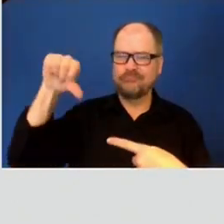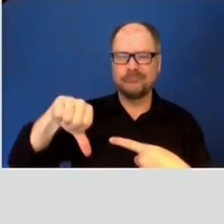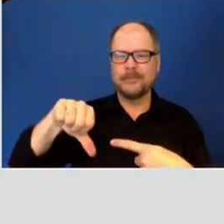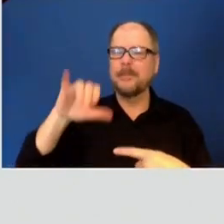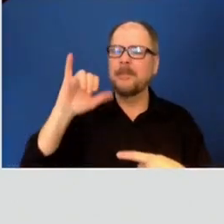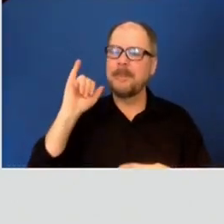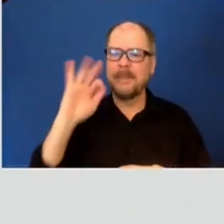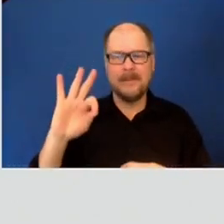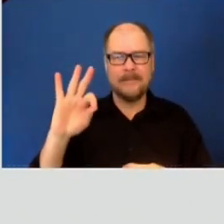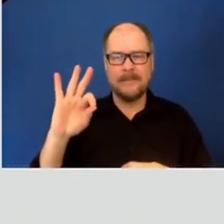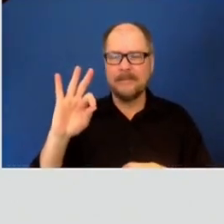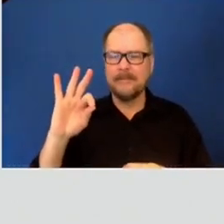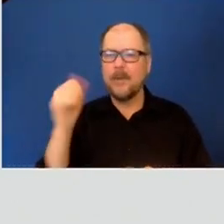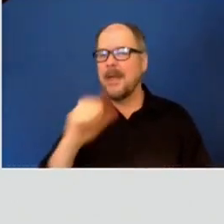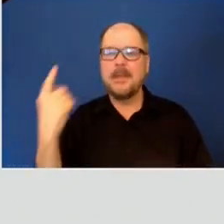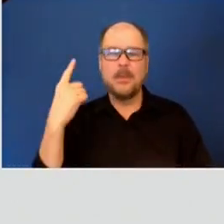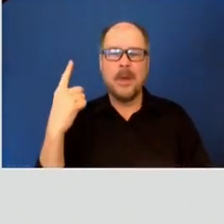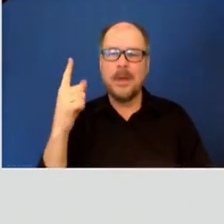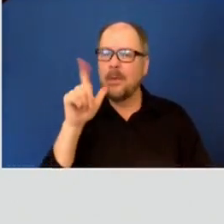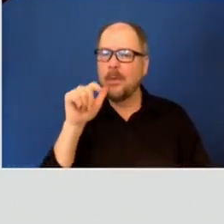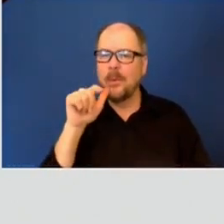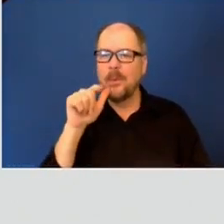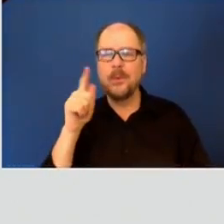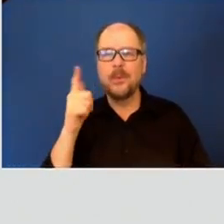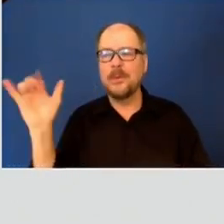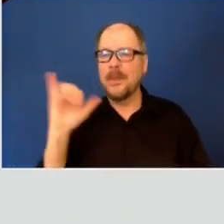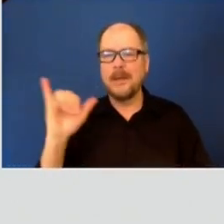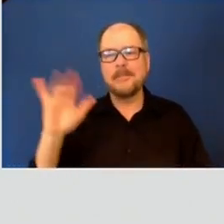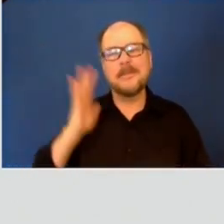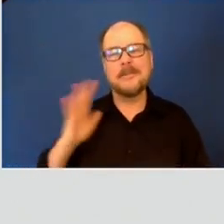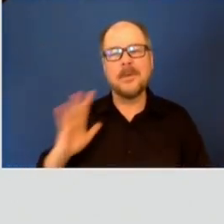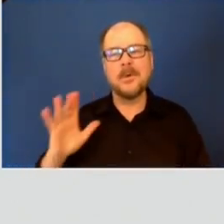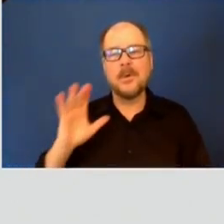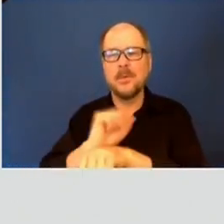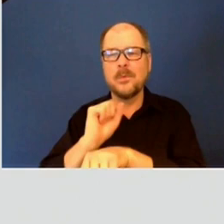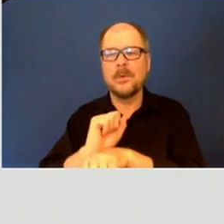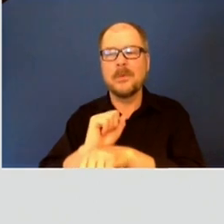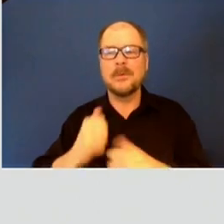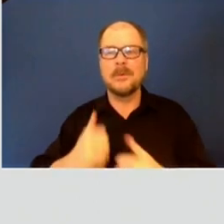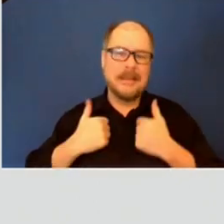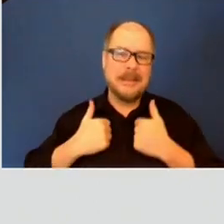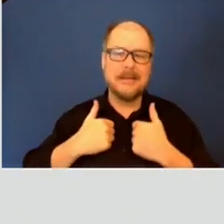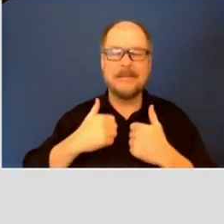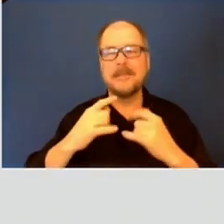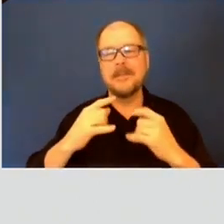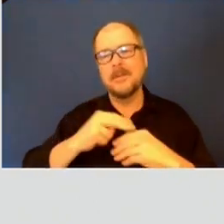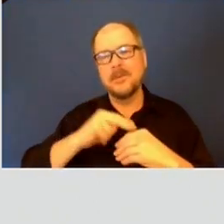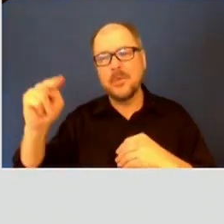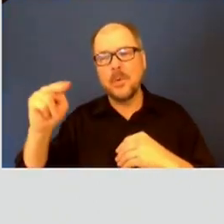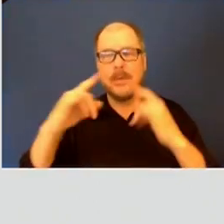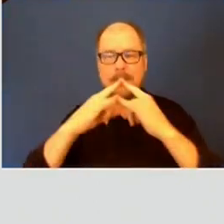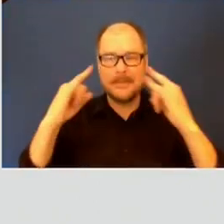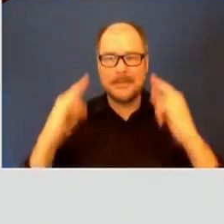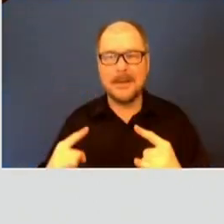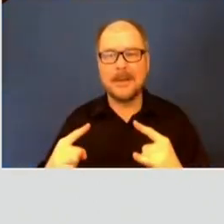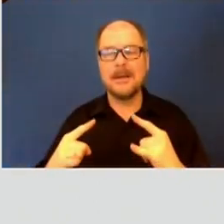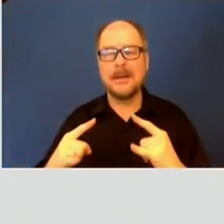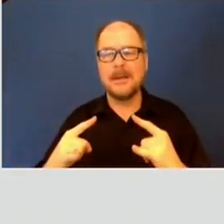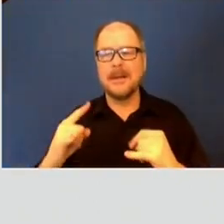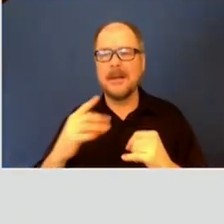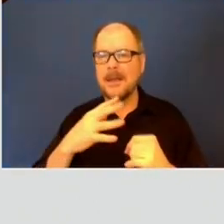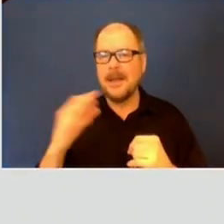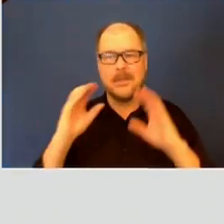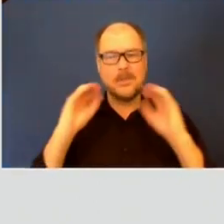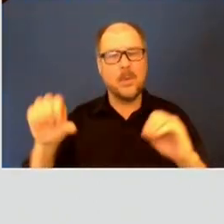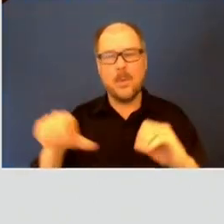previously or anyone who was like affiliated previously with the North End camp or didn't have another resource. And I was wondering what